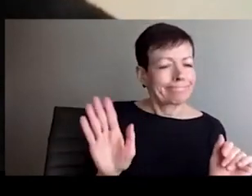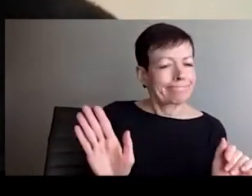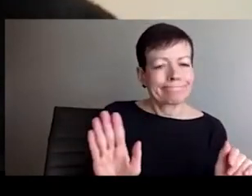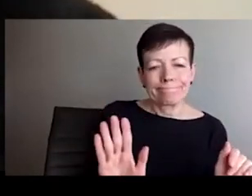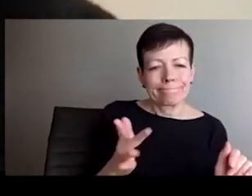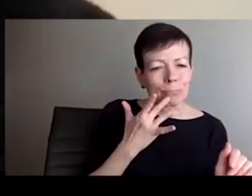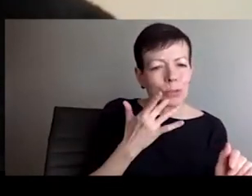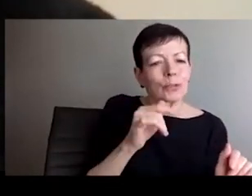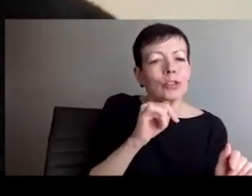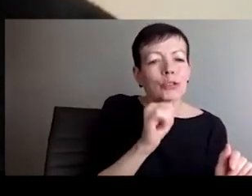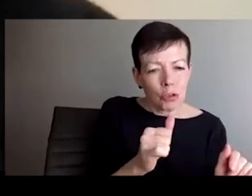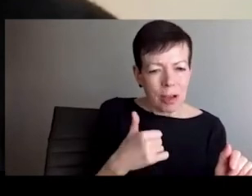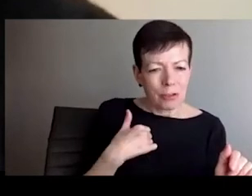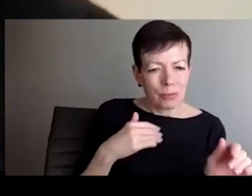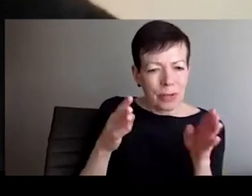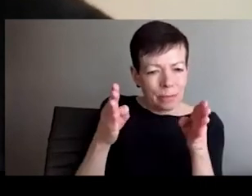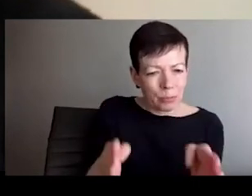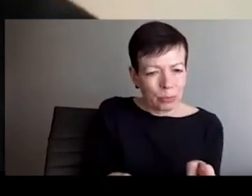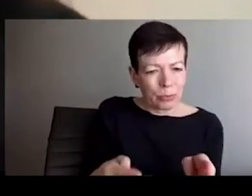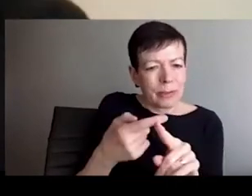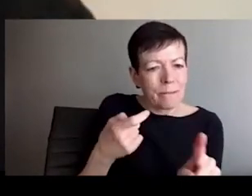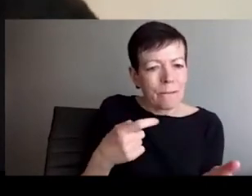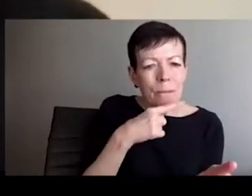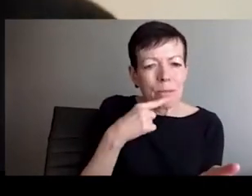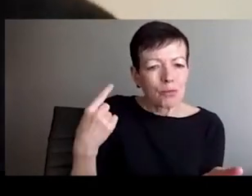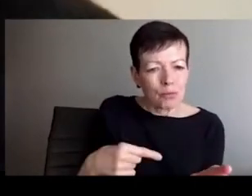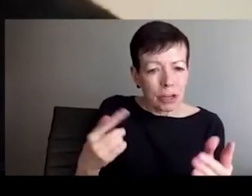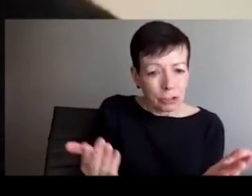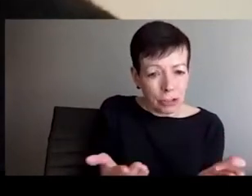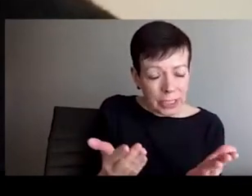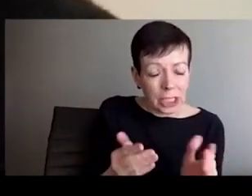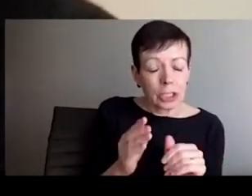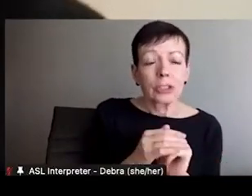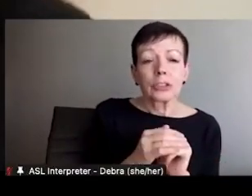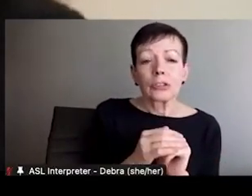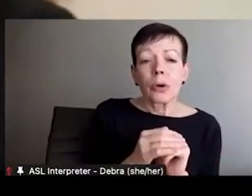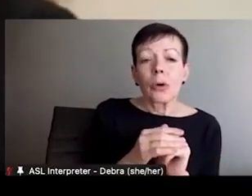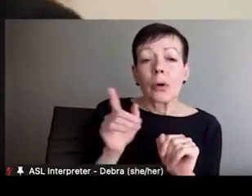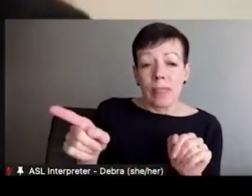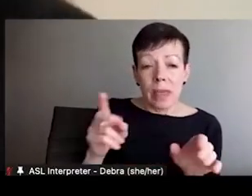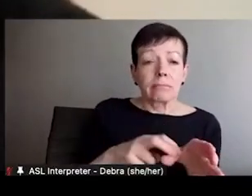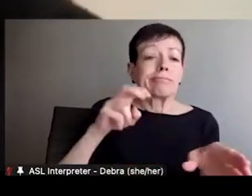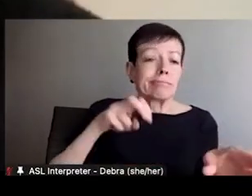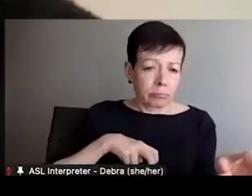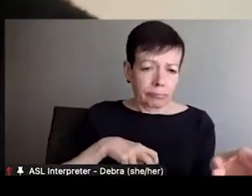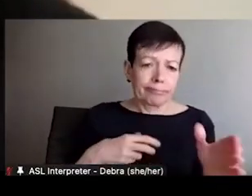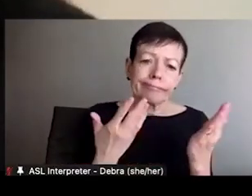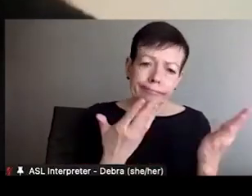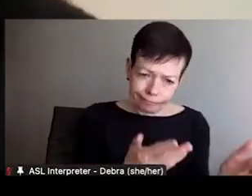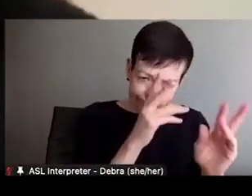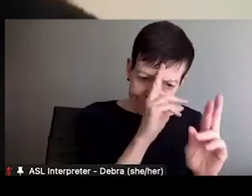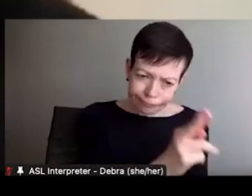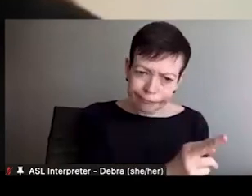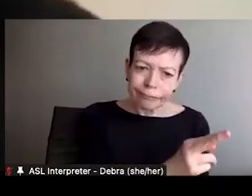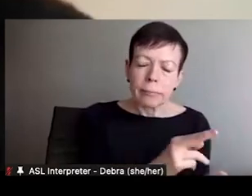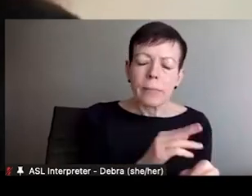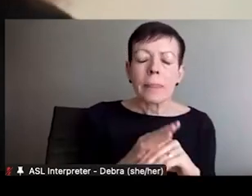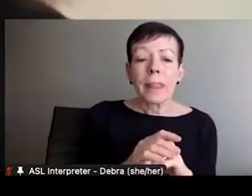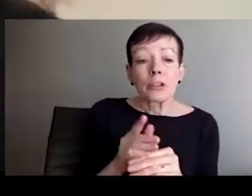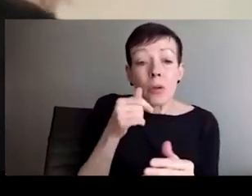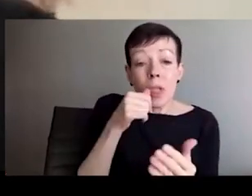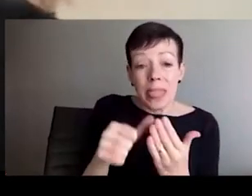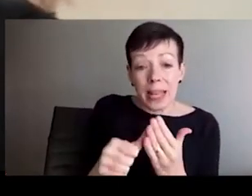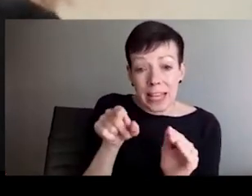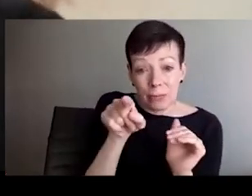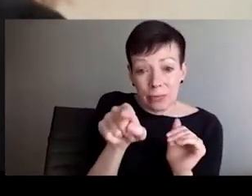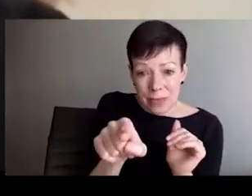for your work. Before we continue to the next presentation, we're sharing a link to an open letter written by Dmitry Volensky, one of